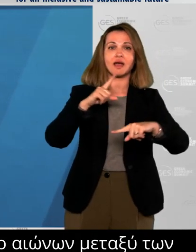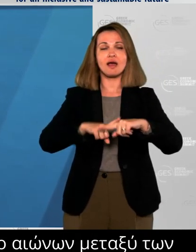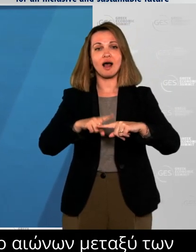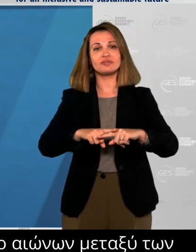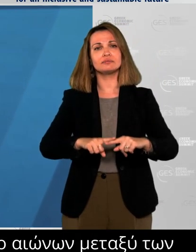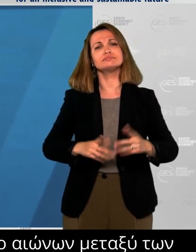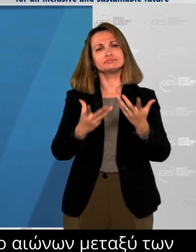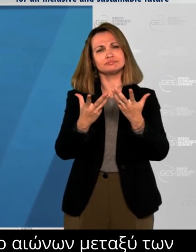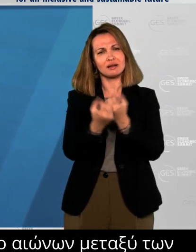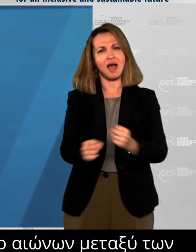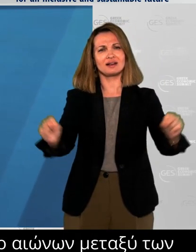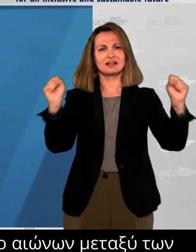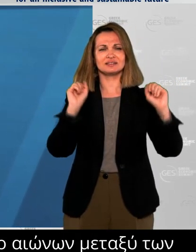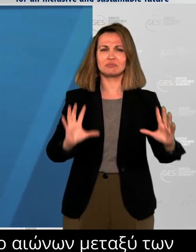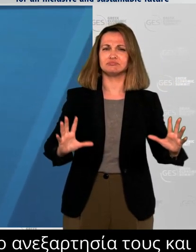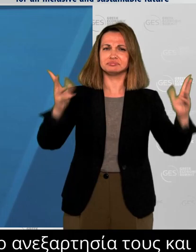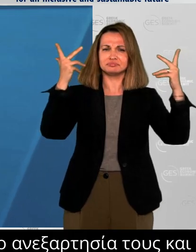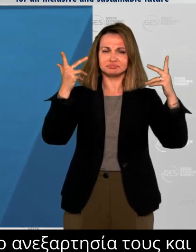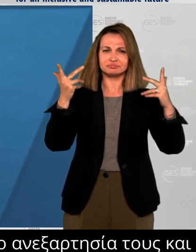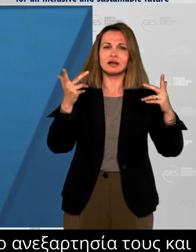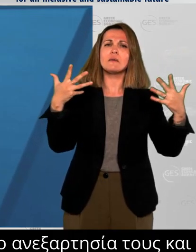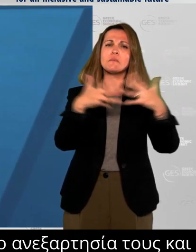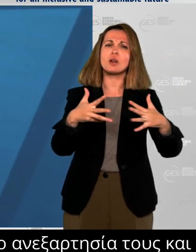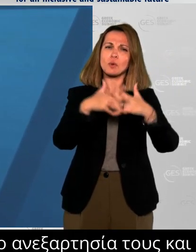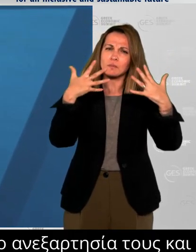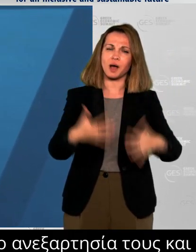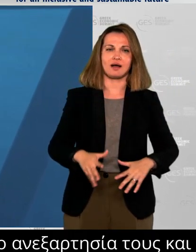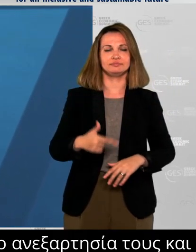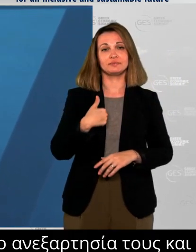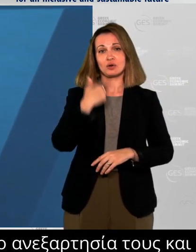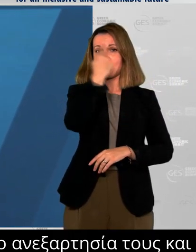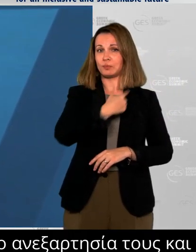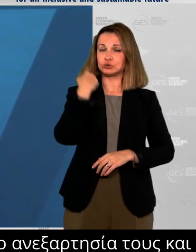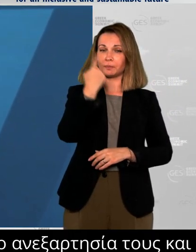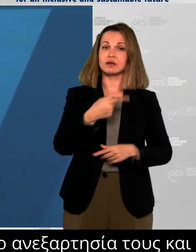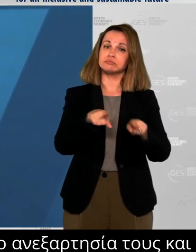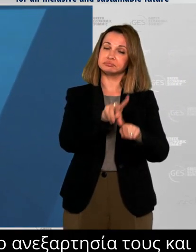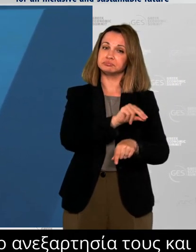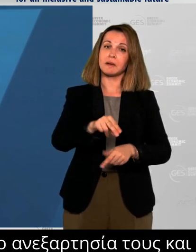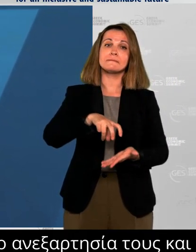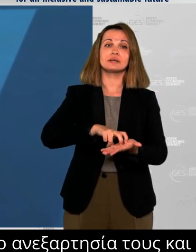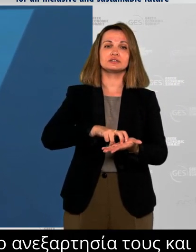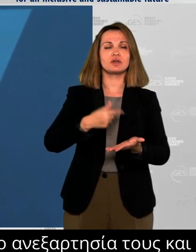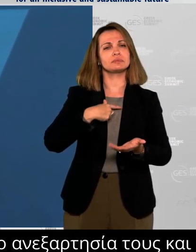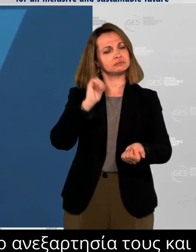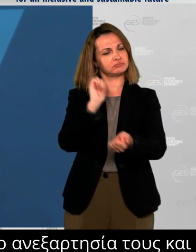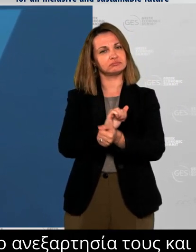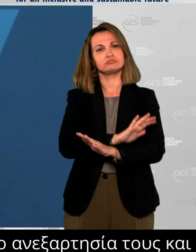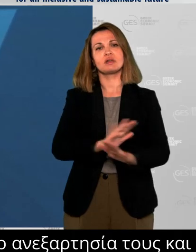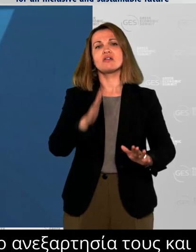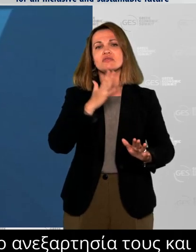building on President Biden's personal promise to take this relationship to even greater heights in the year ahead.